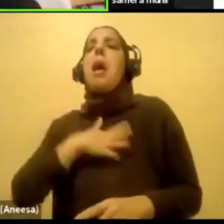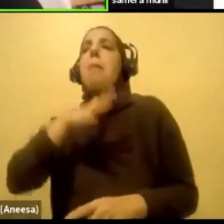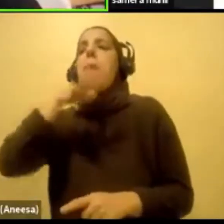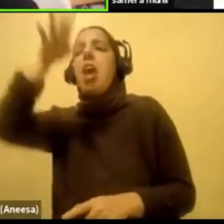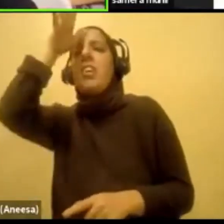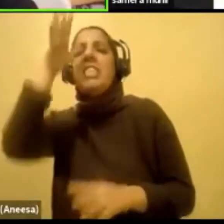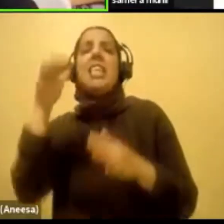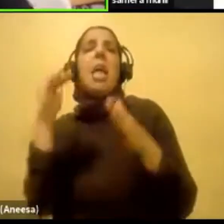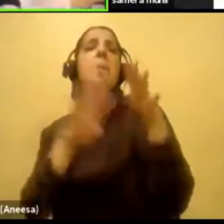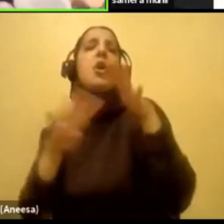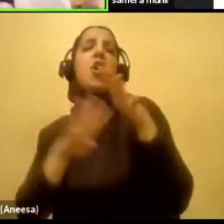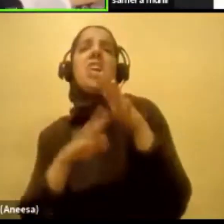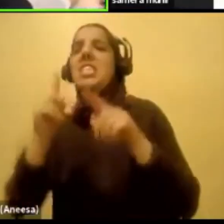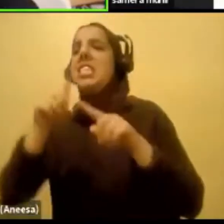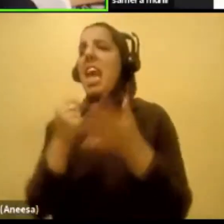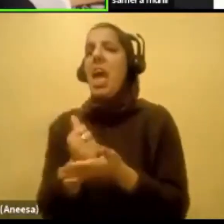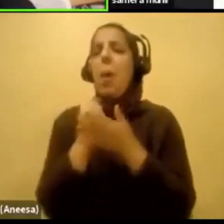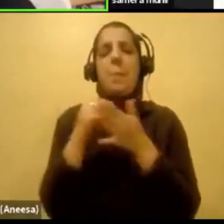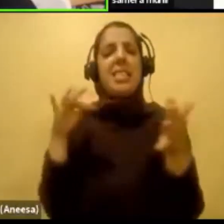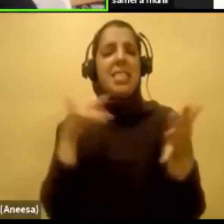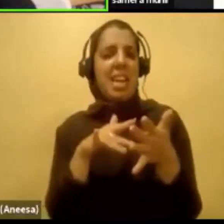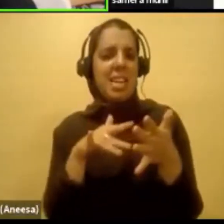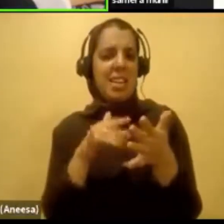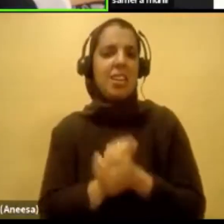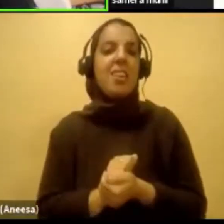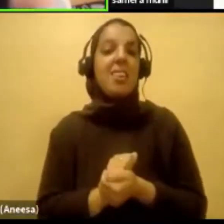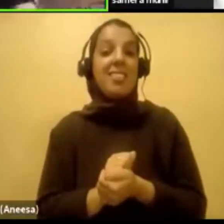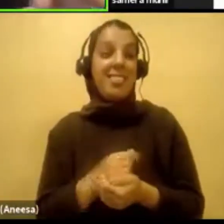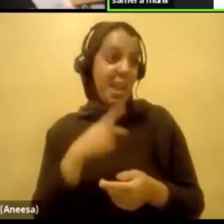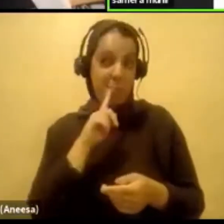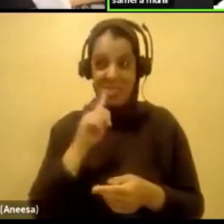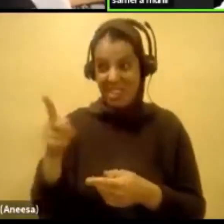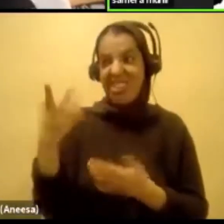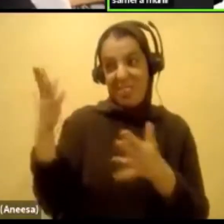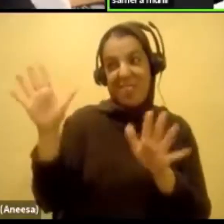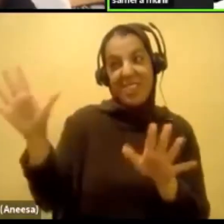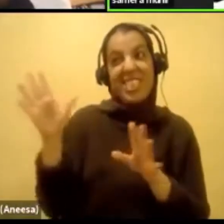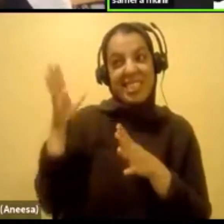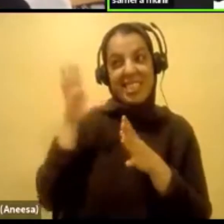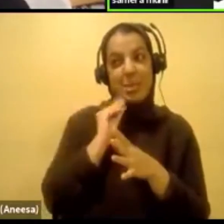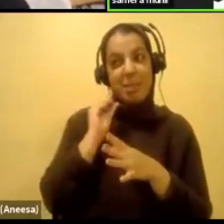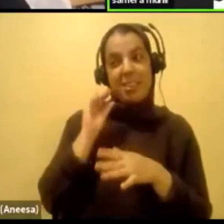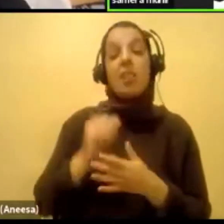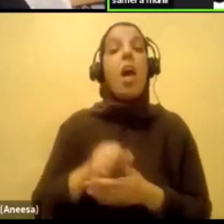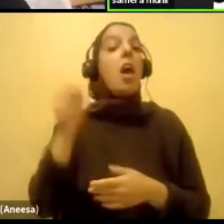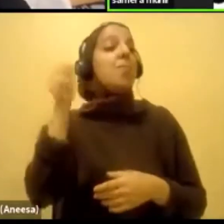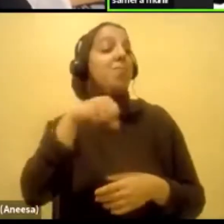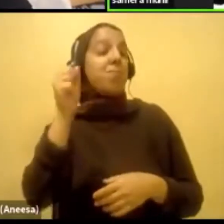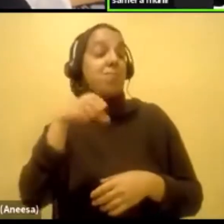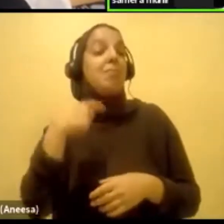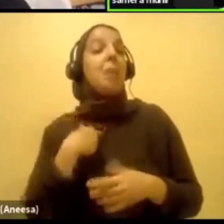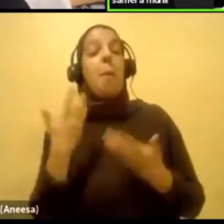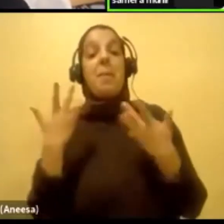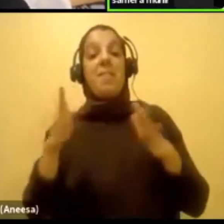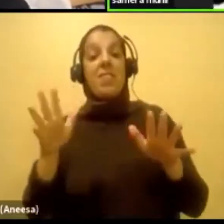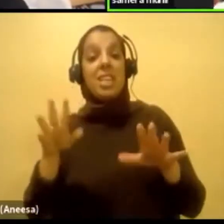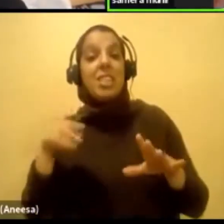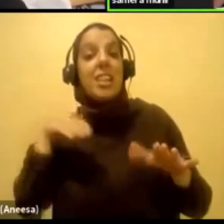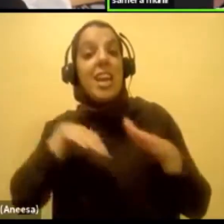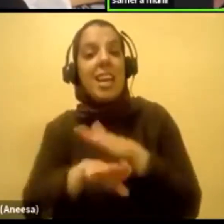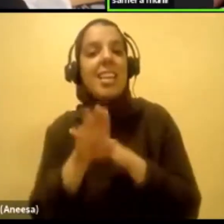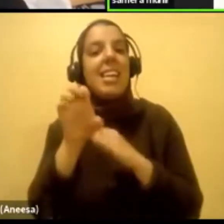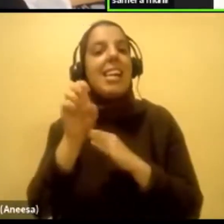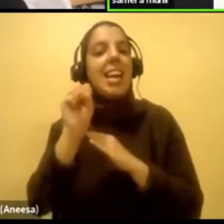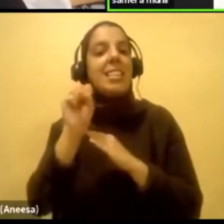education. You're nodding along. I'm sure there's something you've heard before, which is so literally went, I was put into ESL as a kid. Not